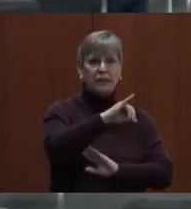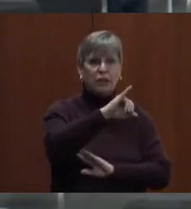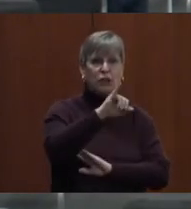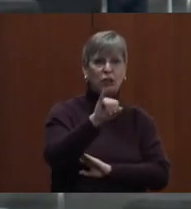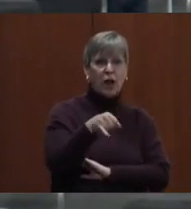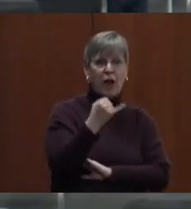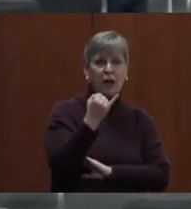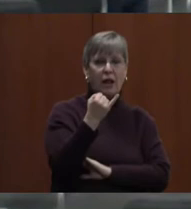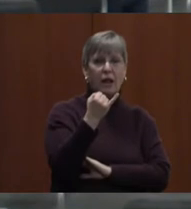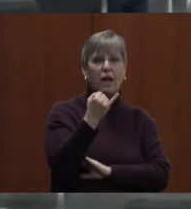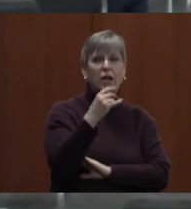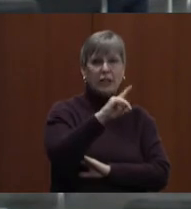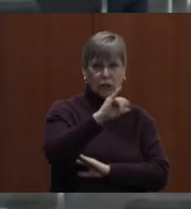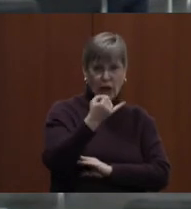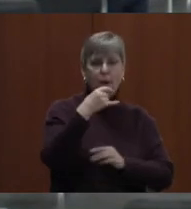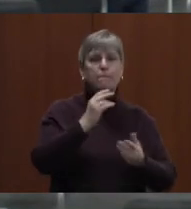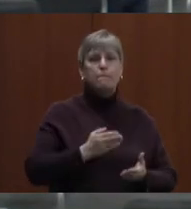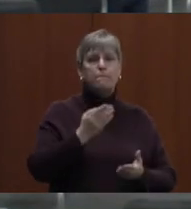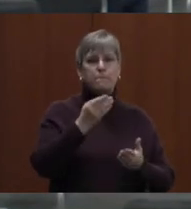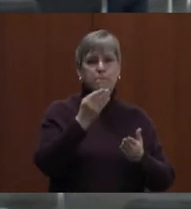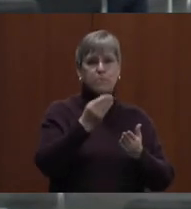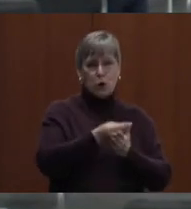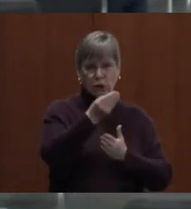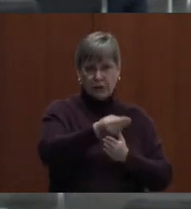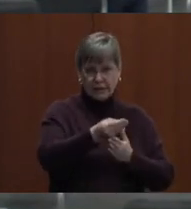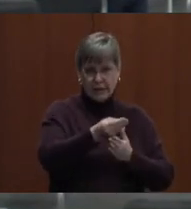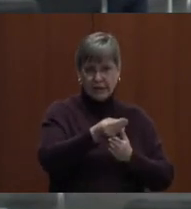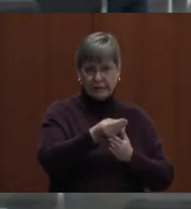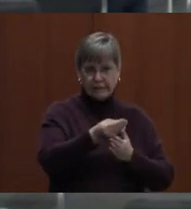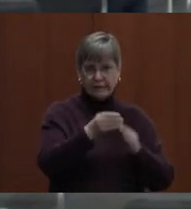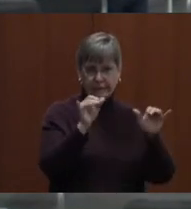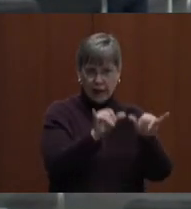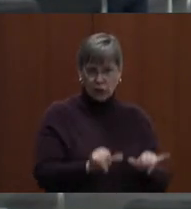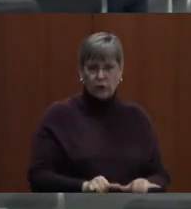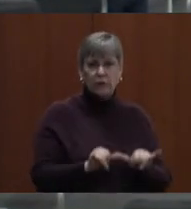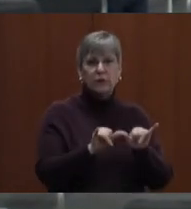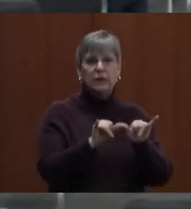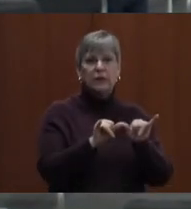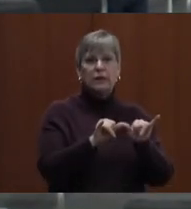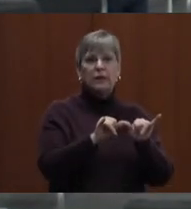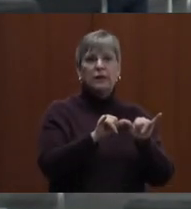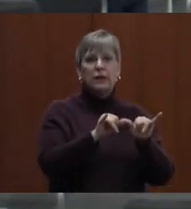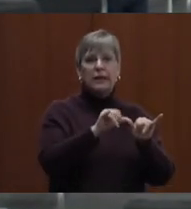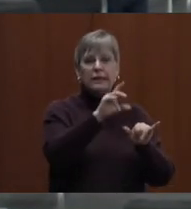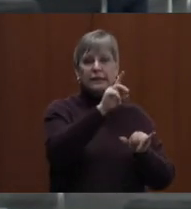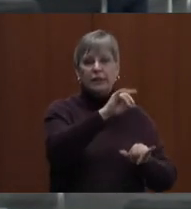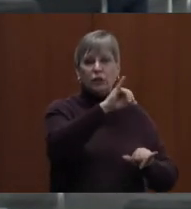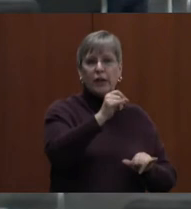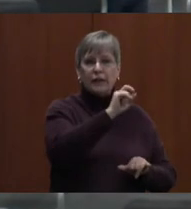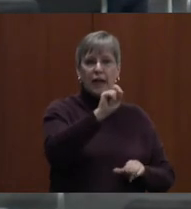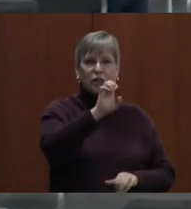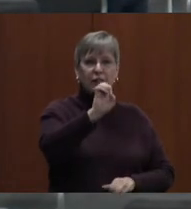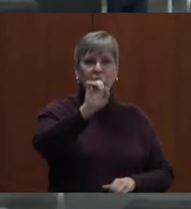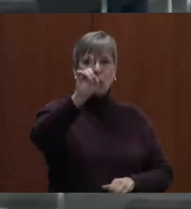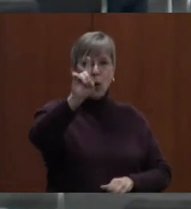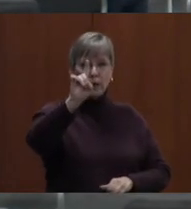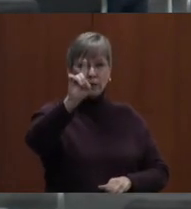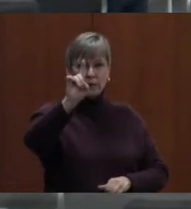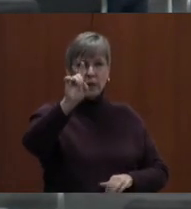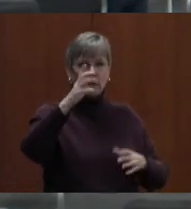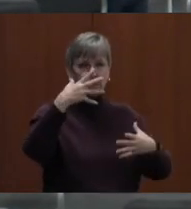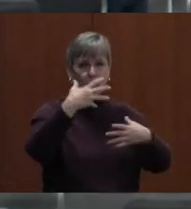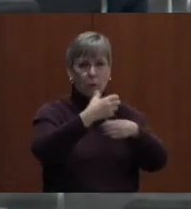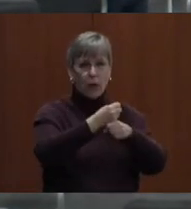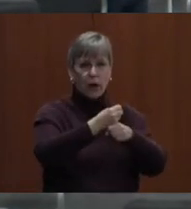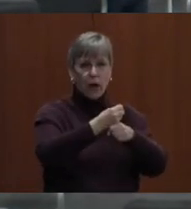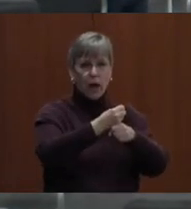purchasing standards, and the first reading of proposed Exhibit DJ-E-1, Summary